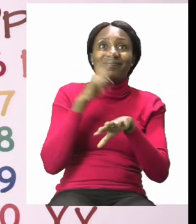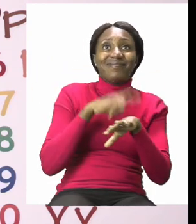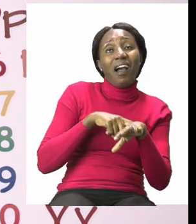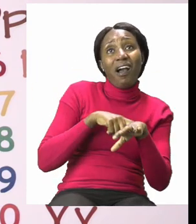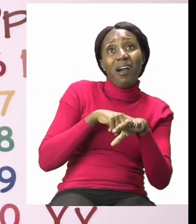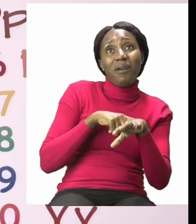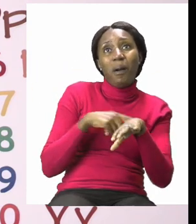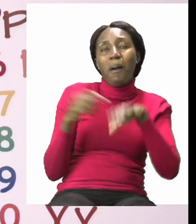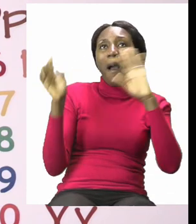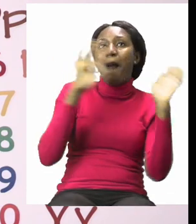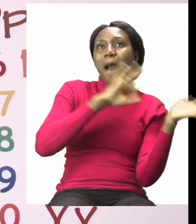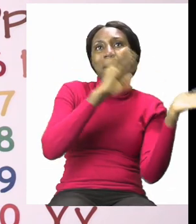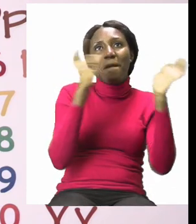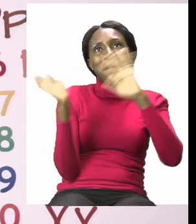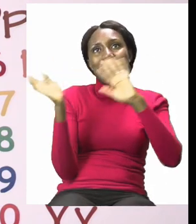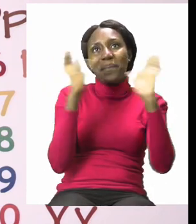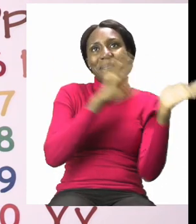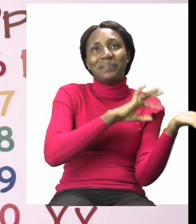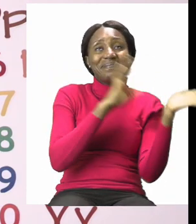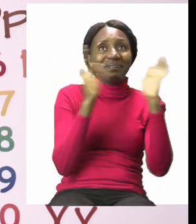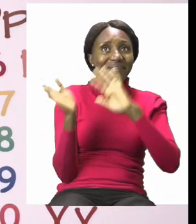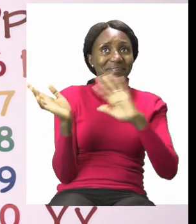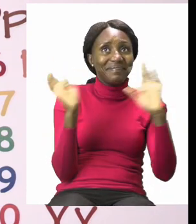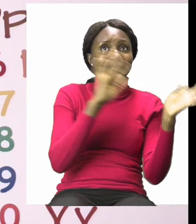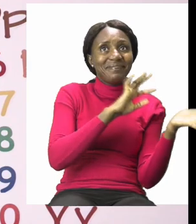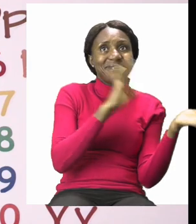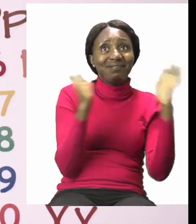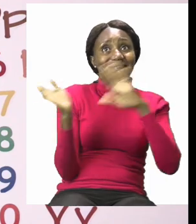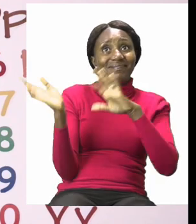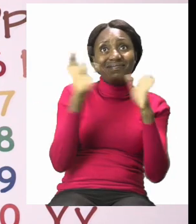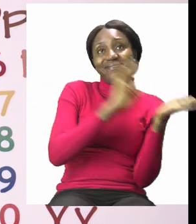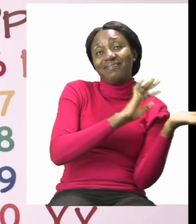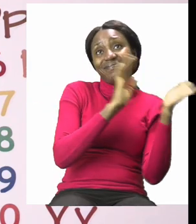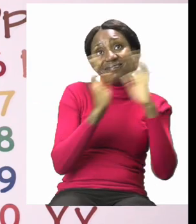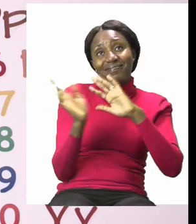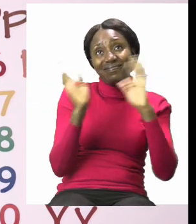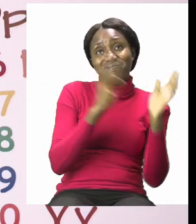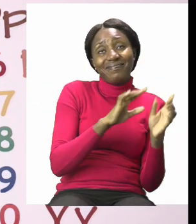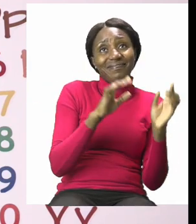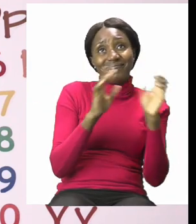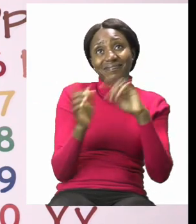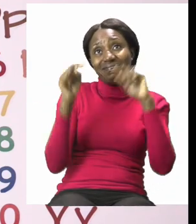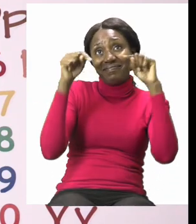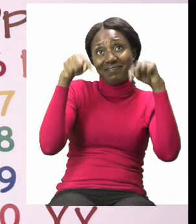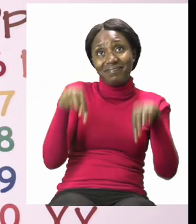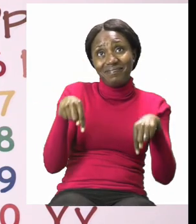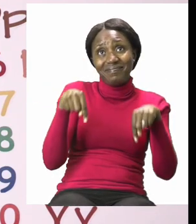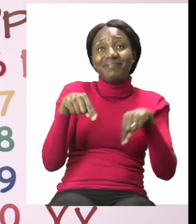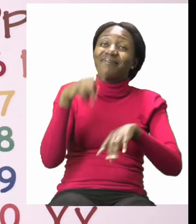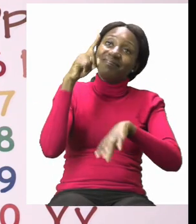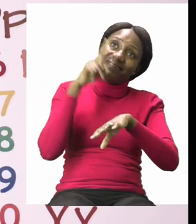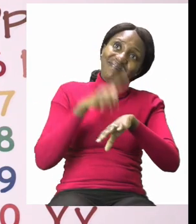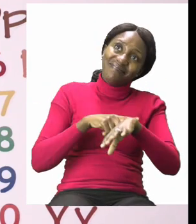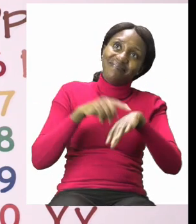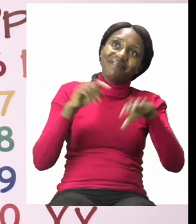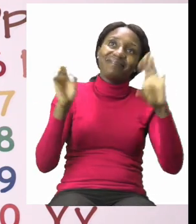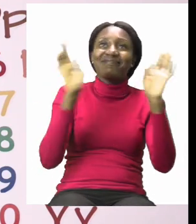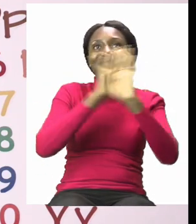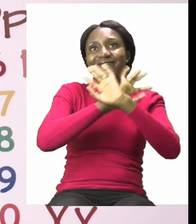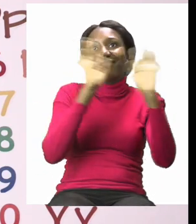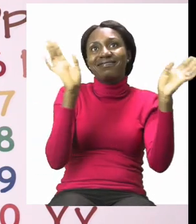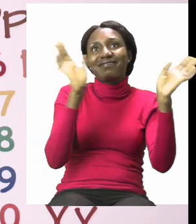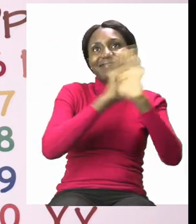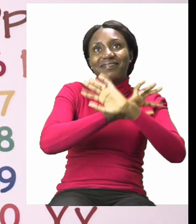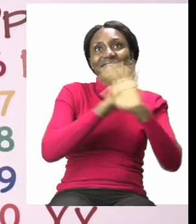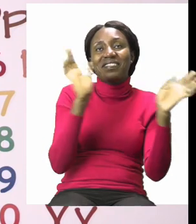goodbye goodbye goodbye goodbye goodbye it's time to